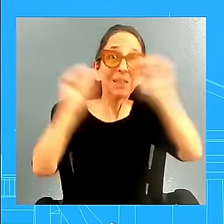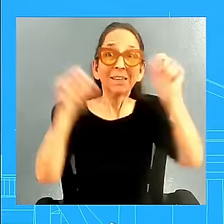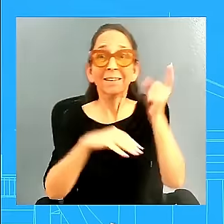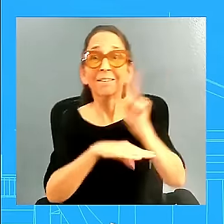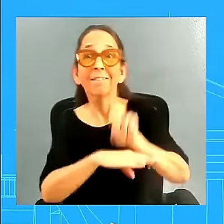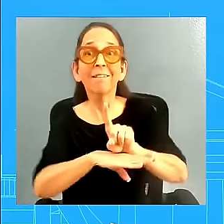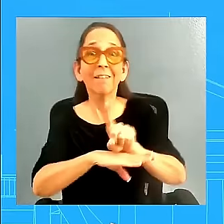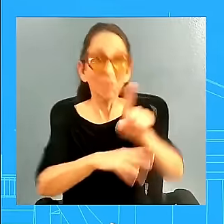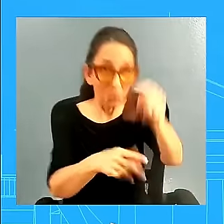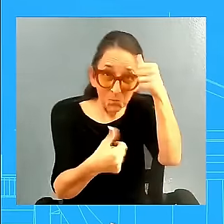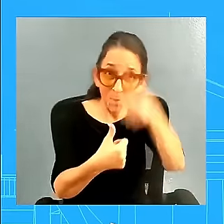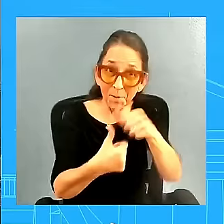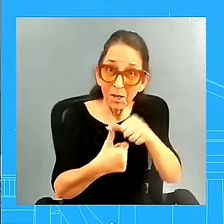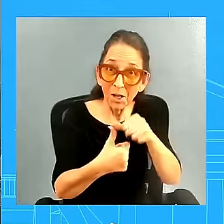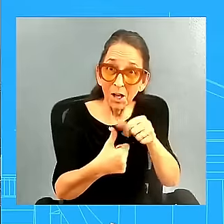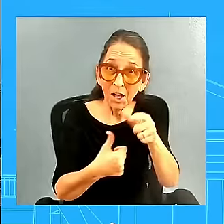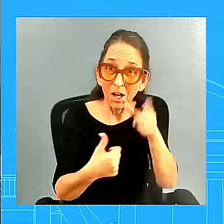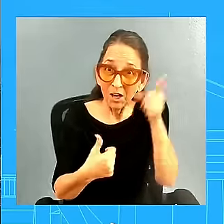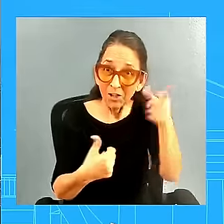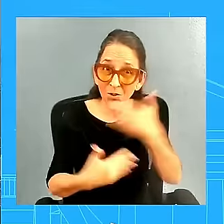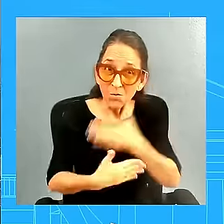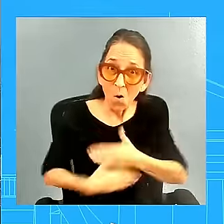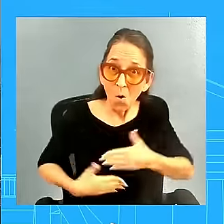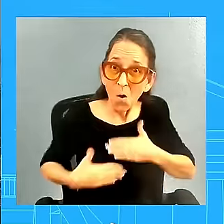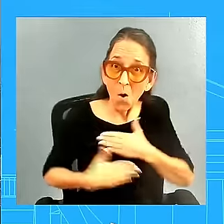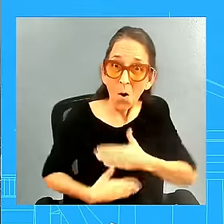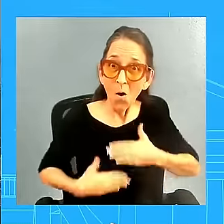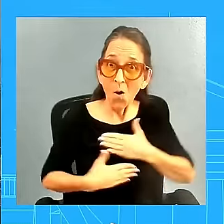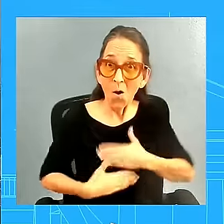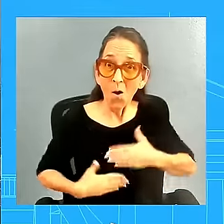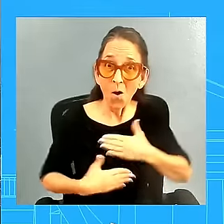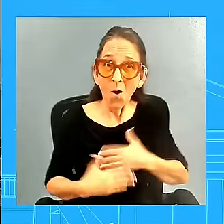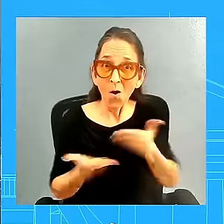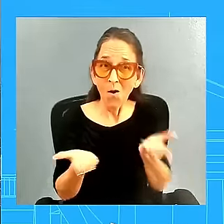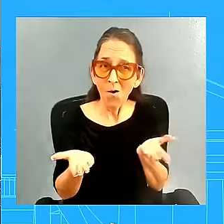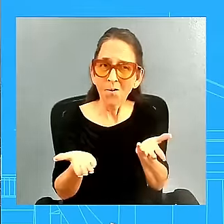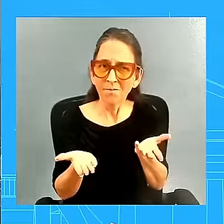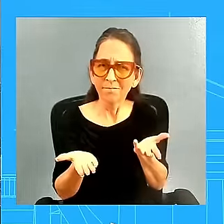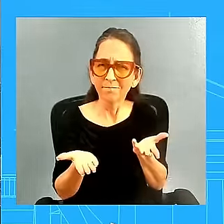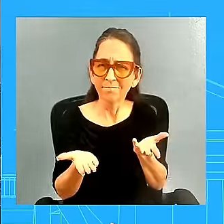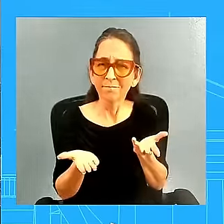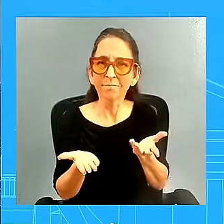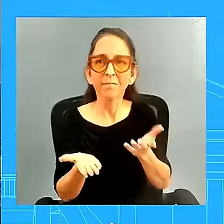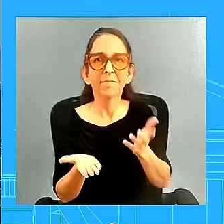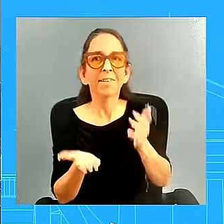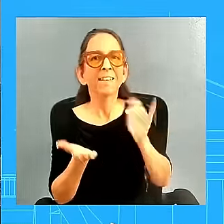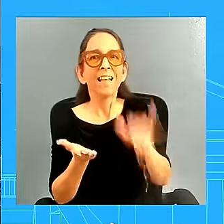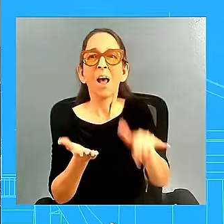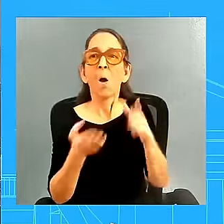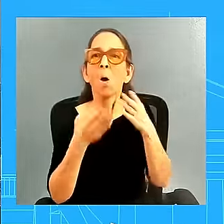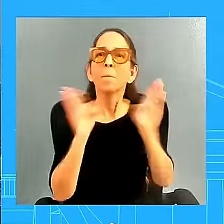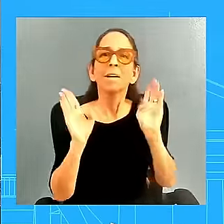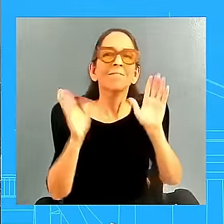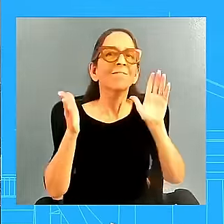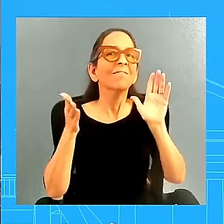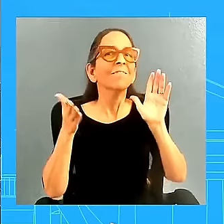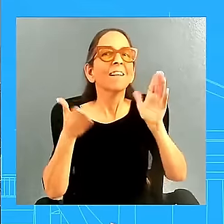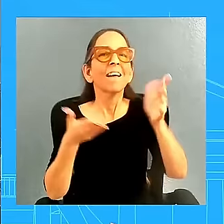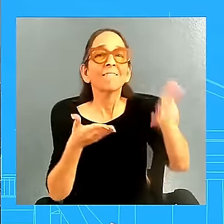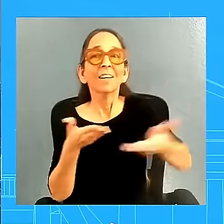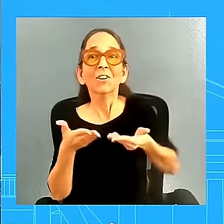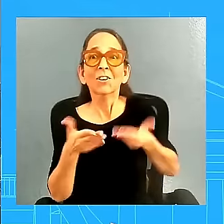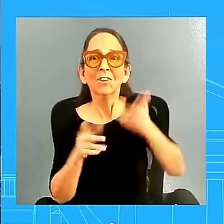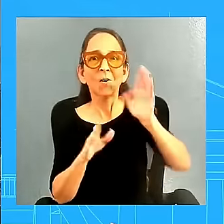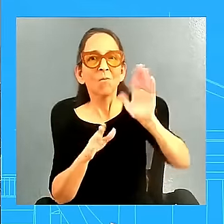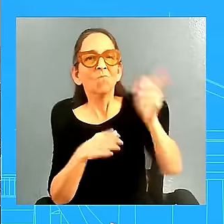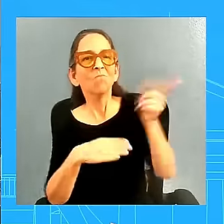it. So just an open invitation for the president to fall in tradition and do a press conference after the election, which